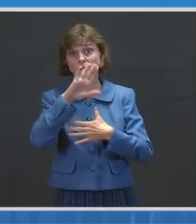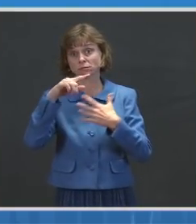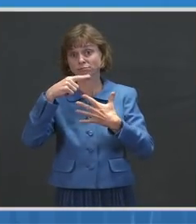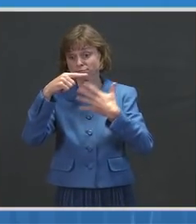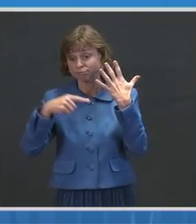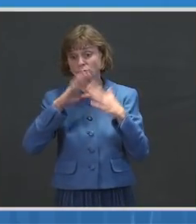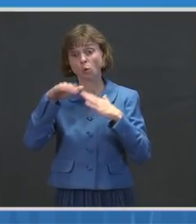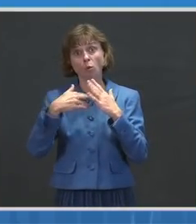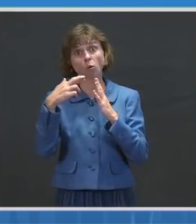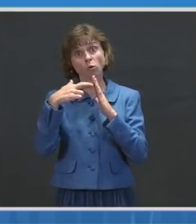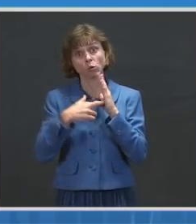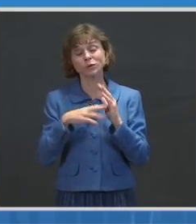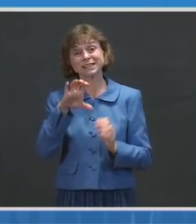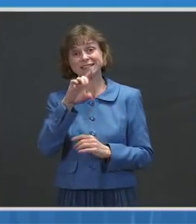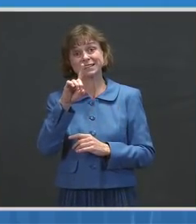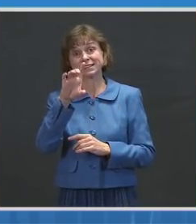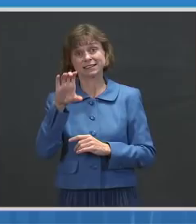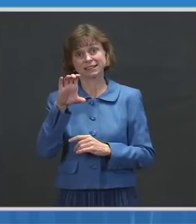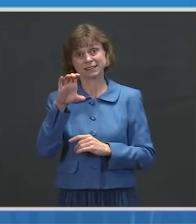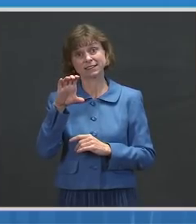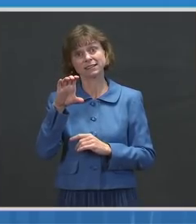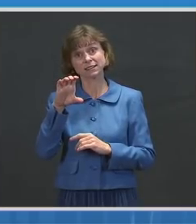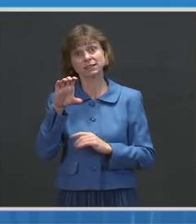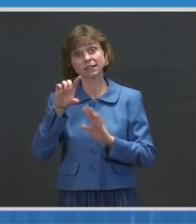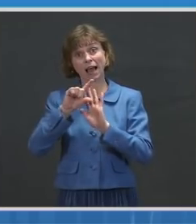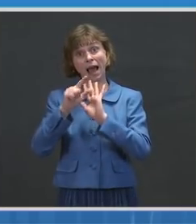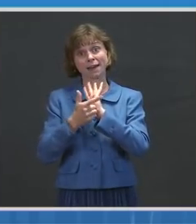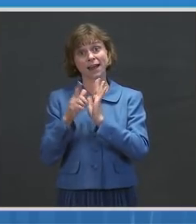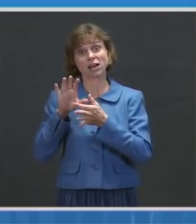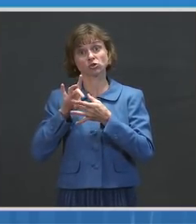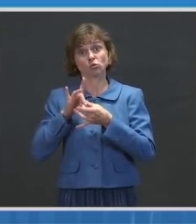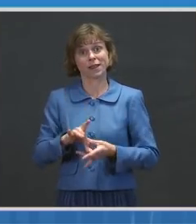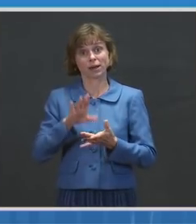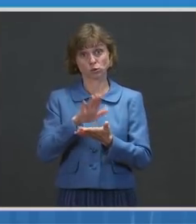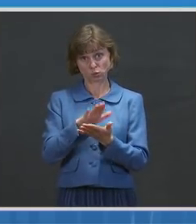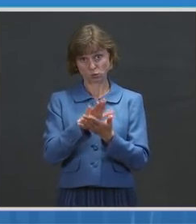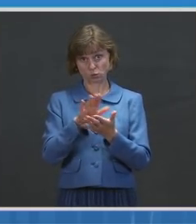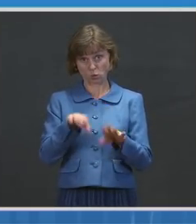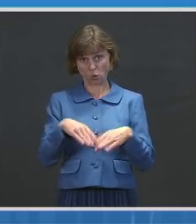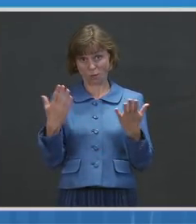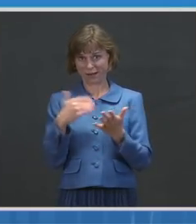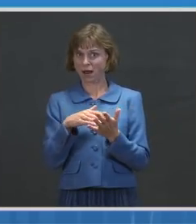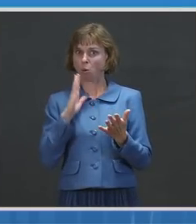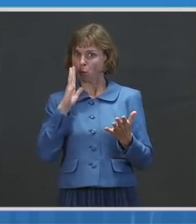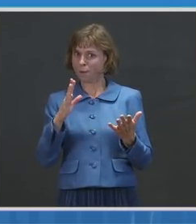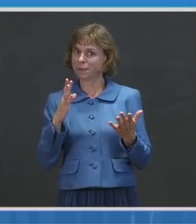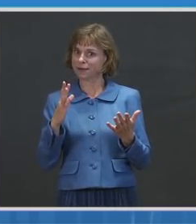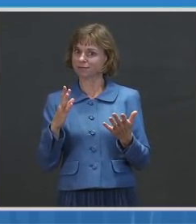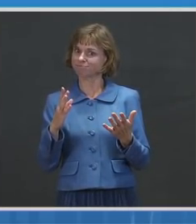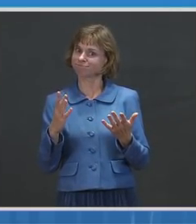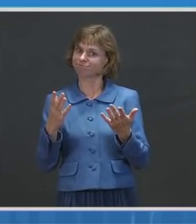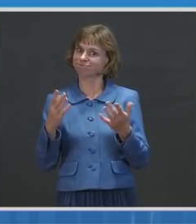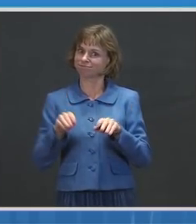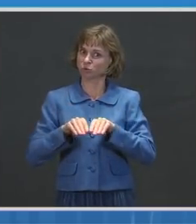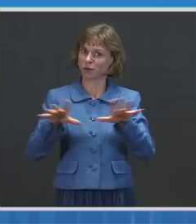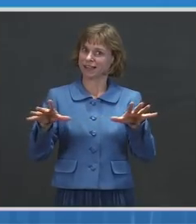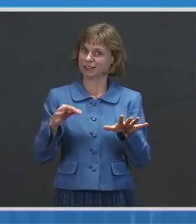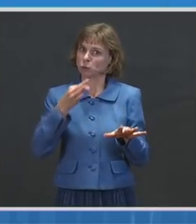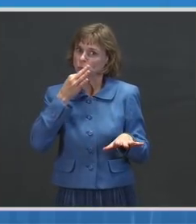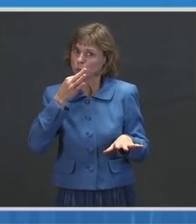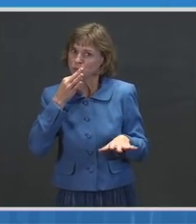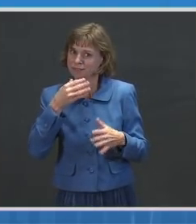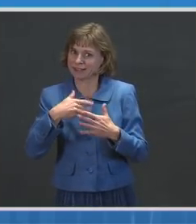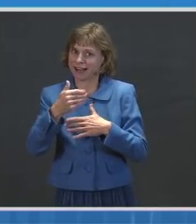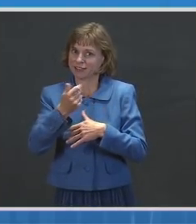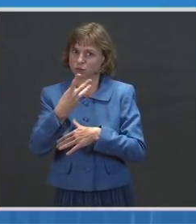Our CDC guidance on school reopening will be coming in the days ahead, and I look forward to thinking